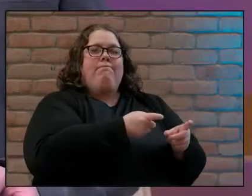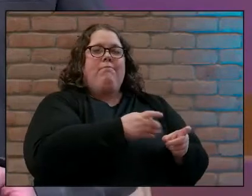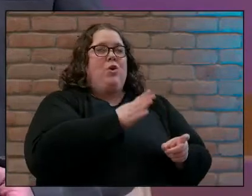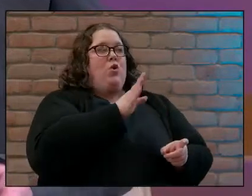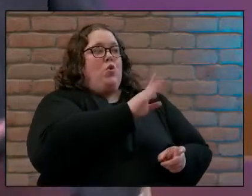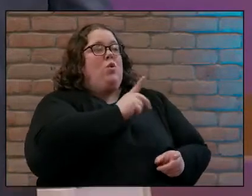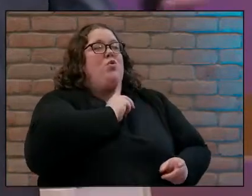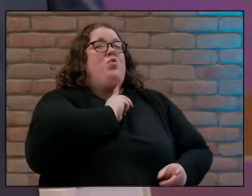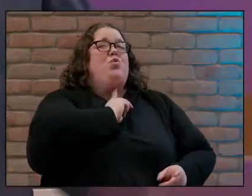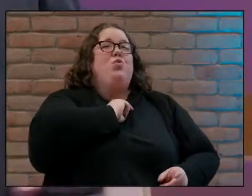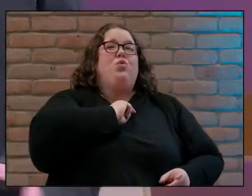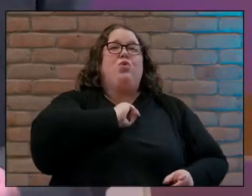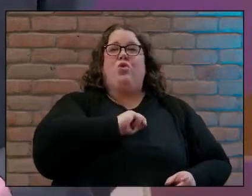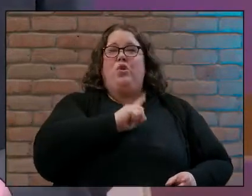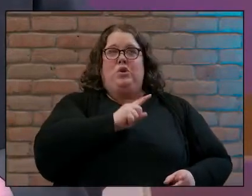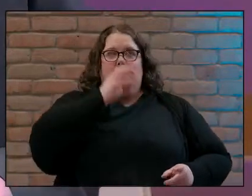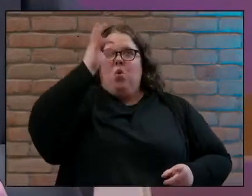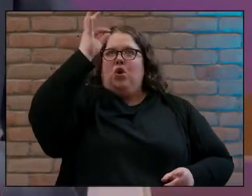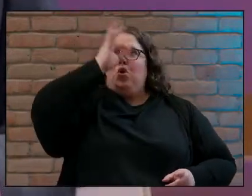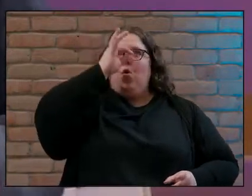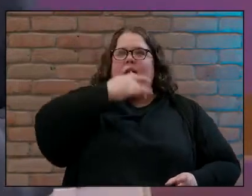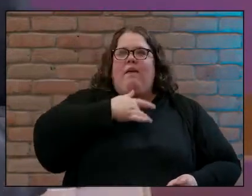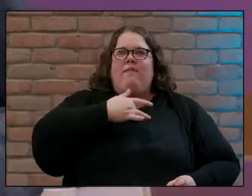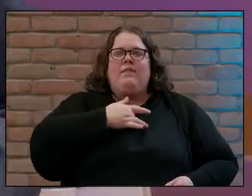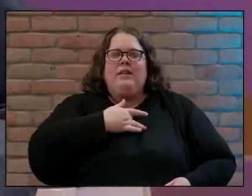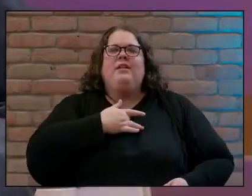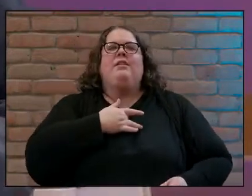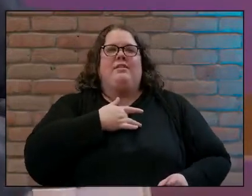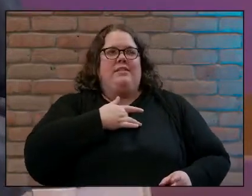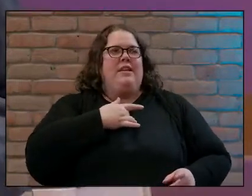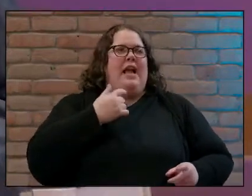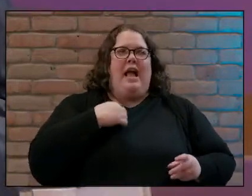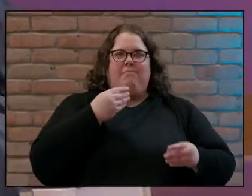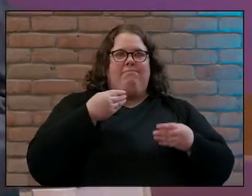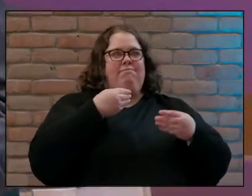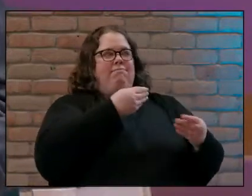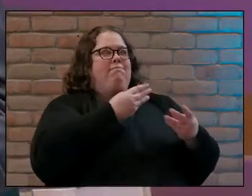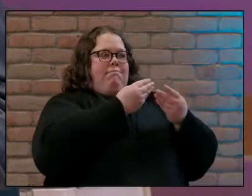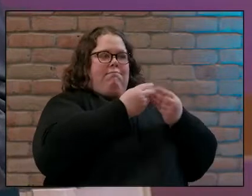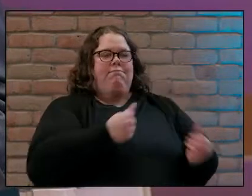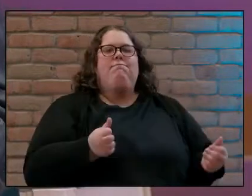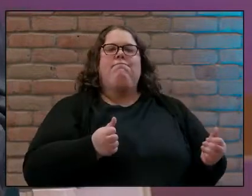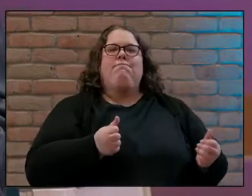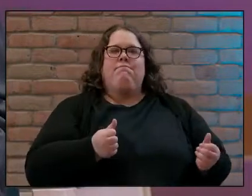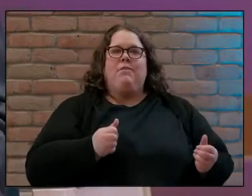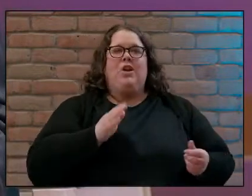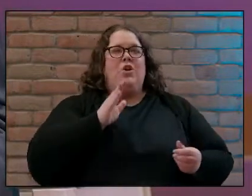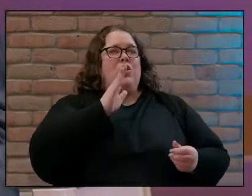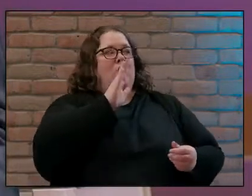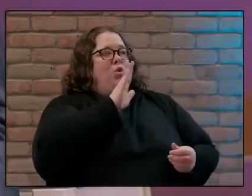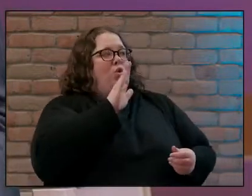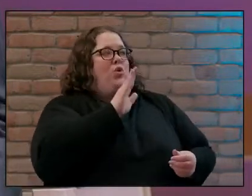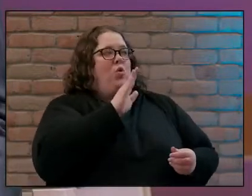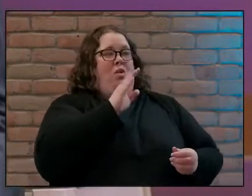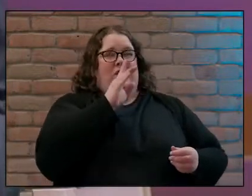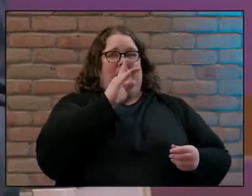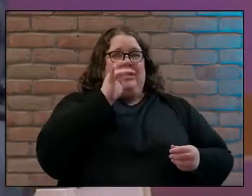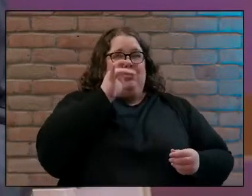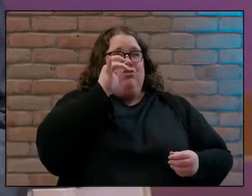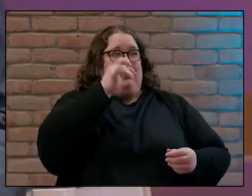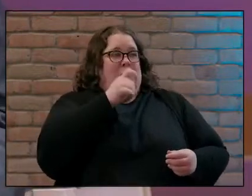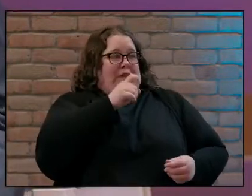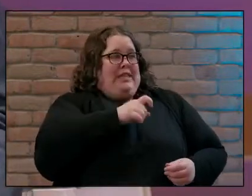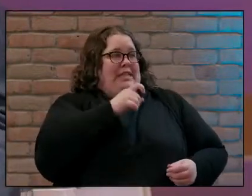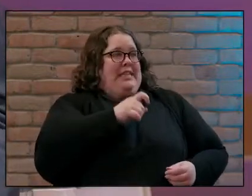that you don't even know that you have I'm here to fill in an eternal need that goes so far